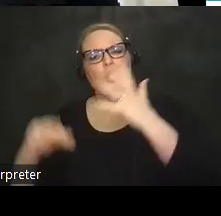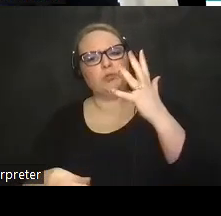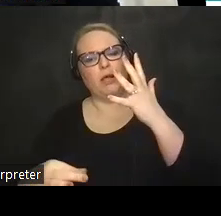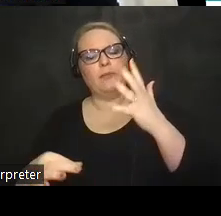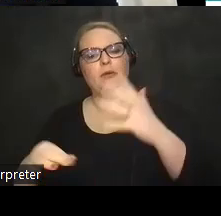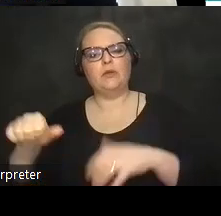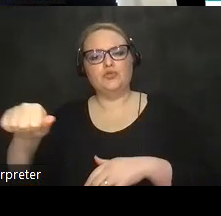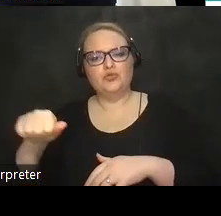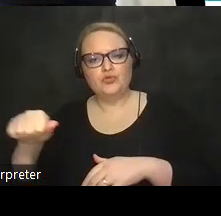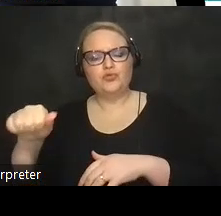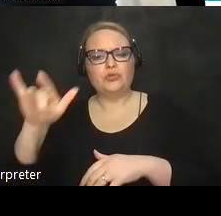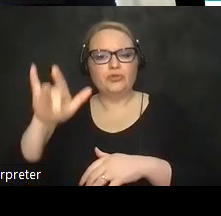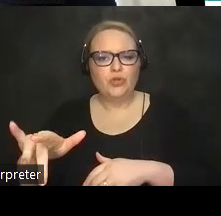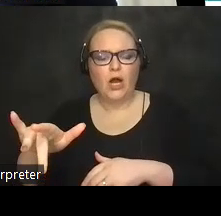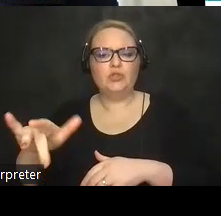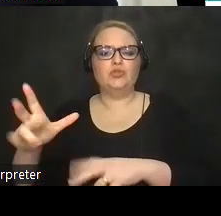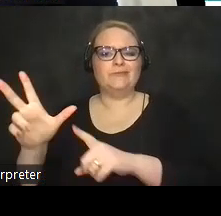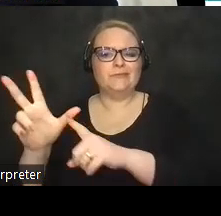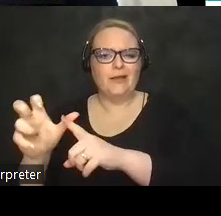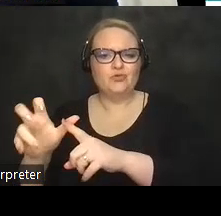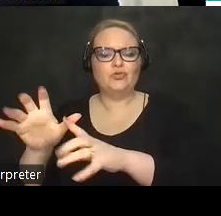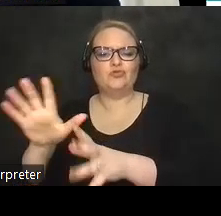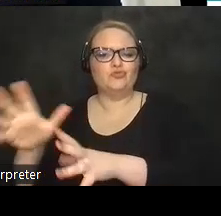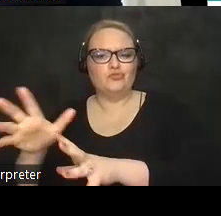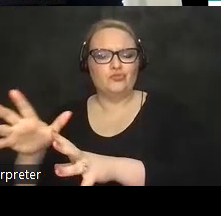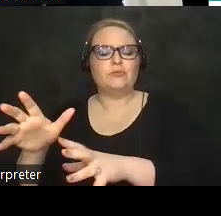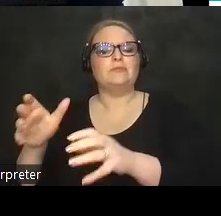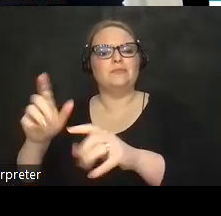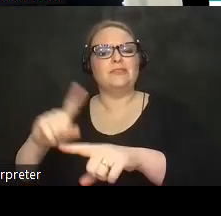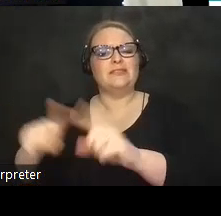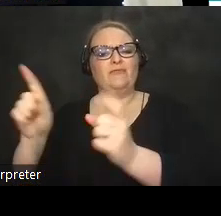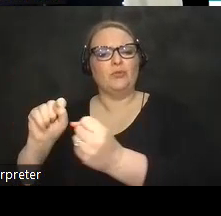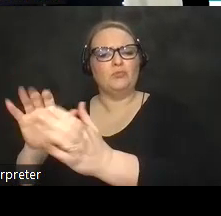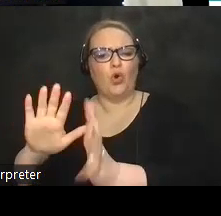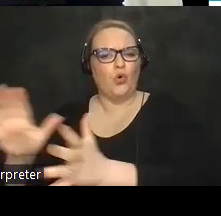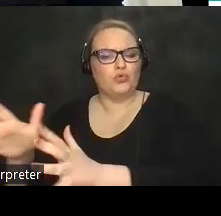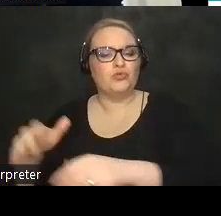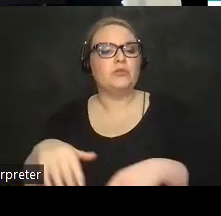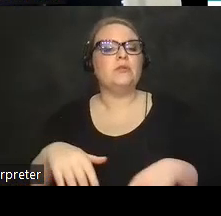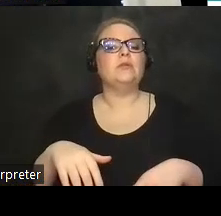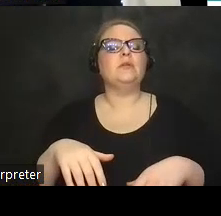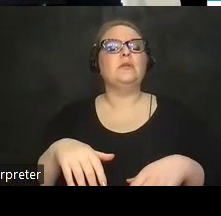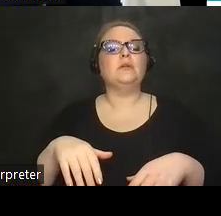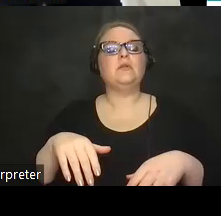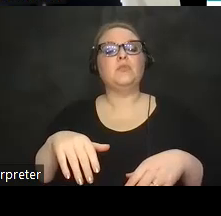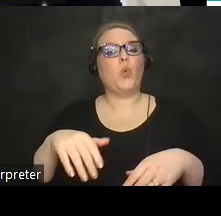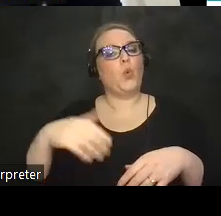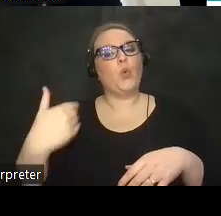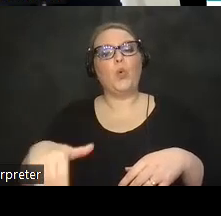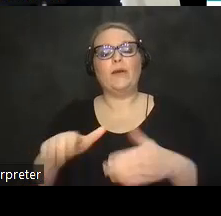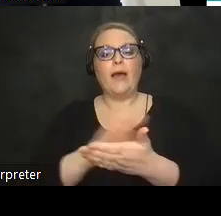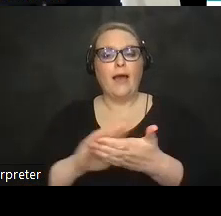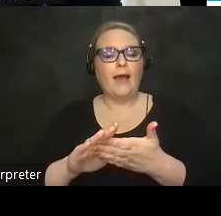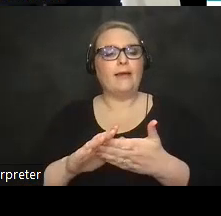touch sensors button switch and gyroscope and uh basically it's a user-friendly customizable